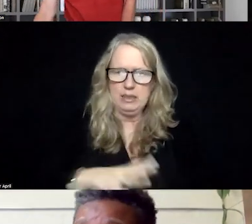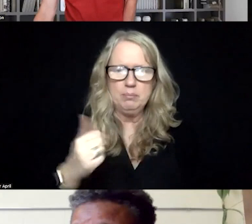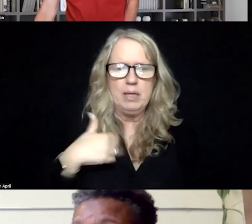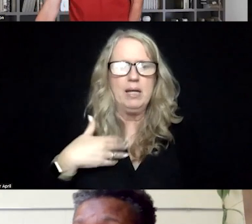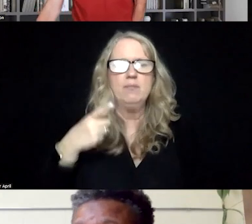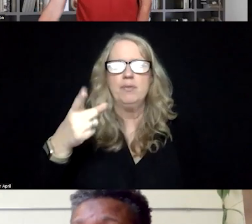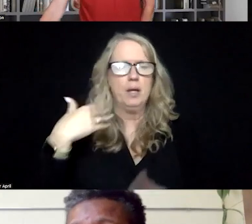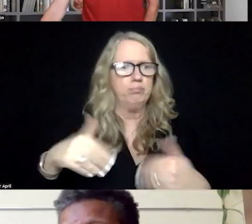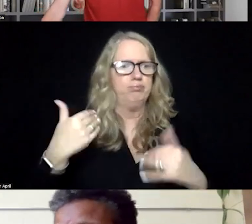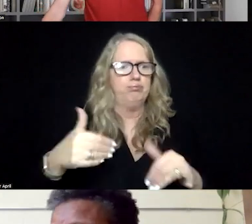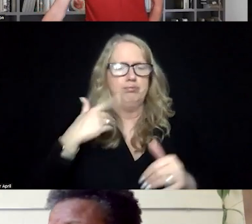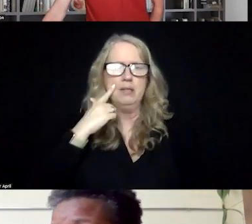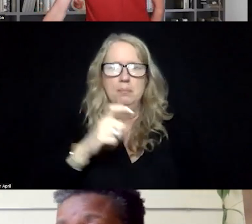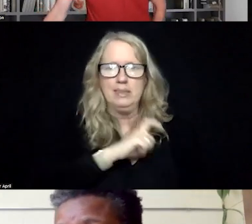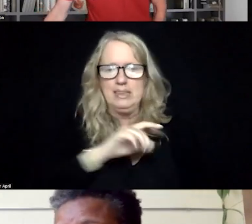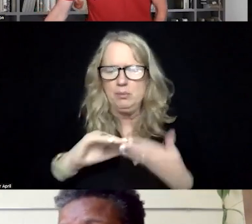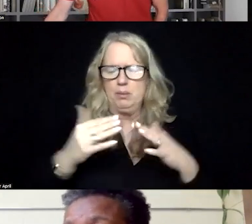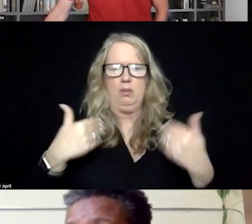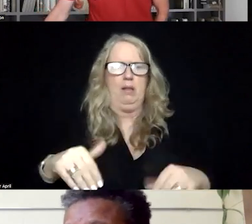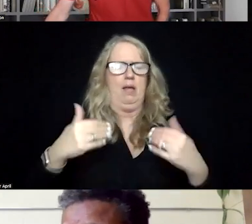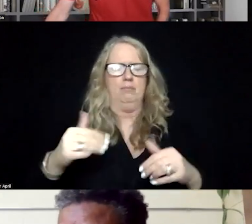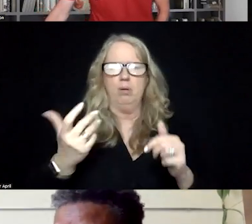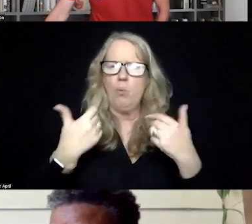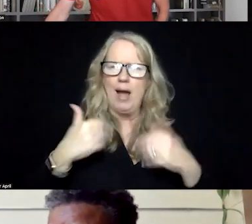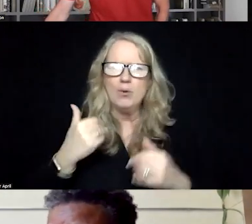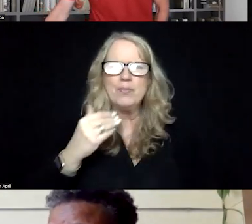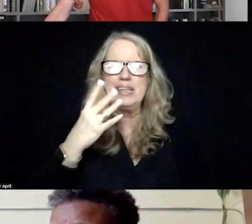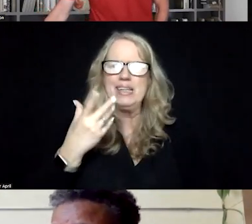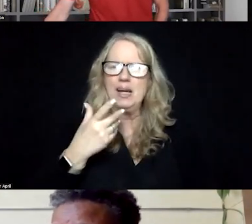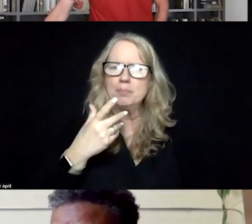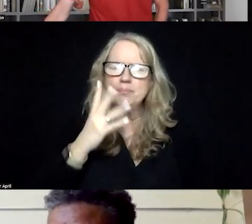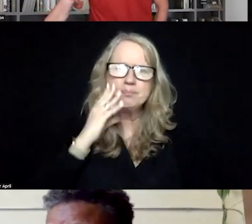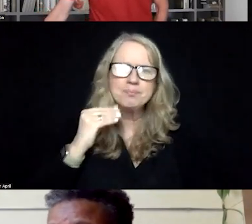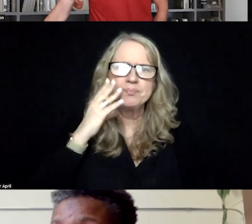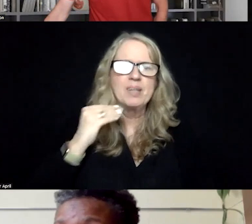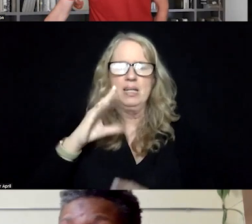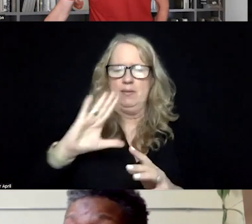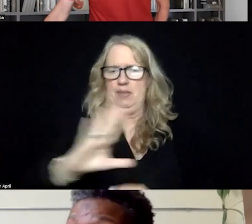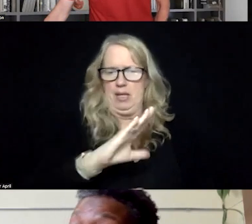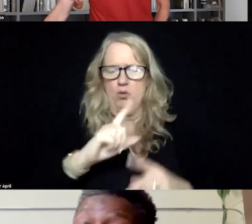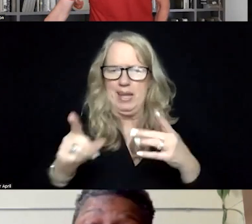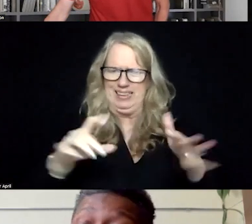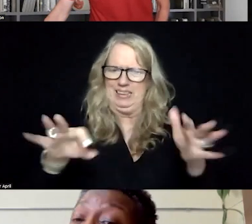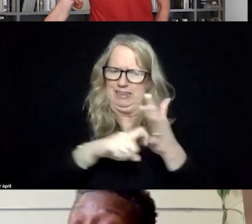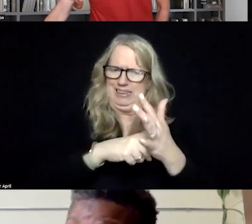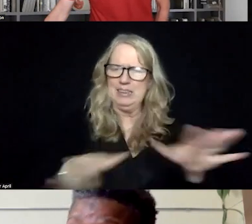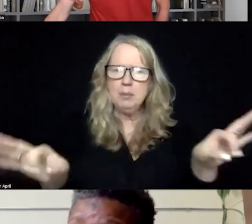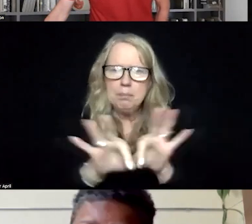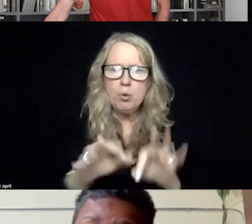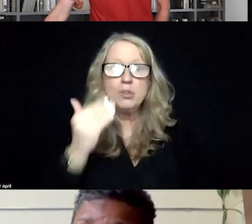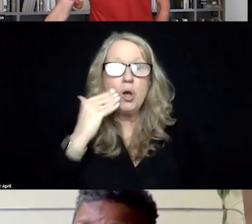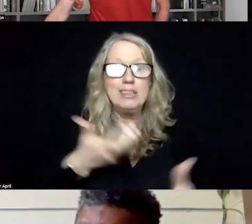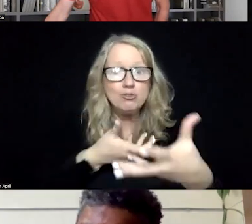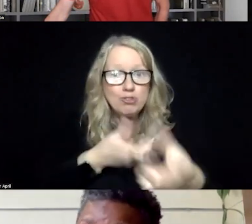community where there is a lot of traumatic experiences? So I think these things are key for responses to understand. Is there a distrust